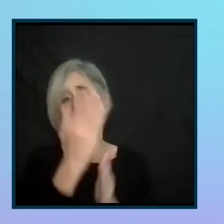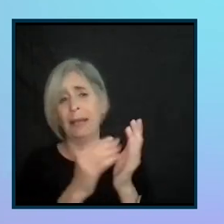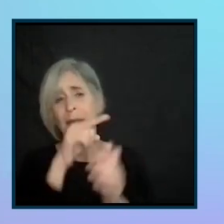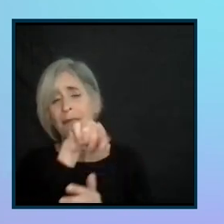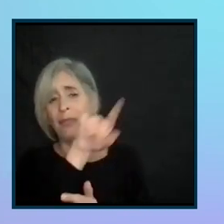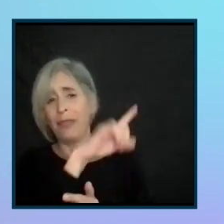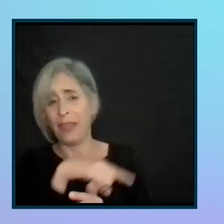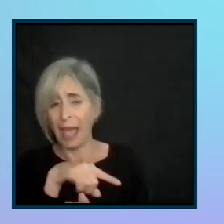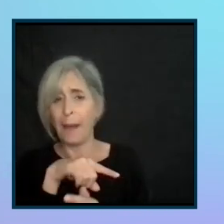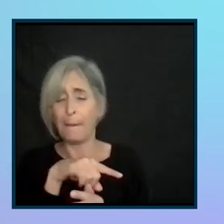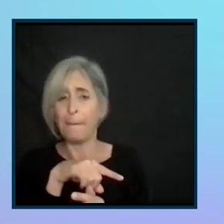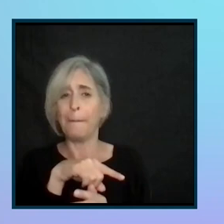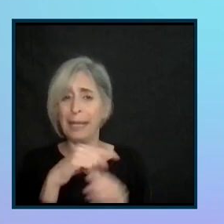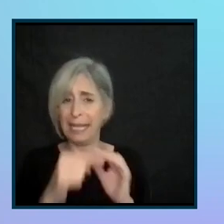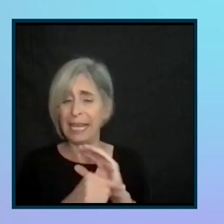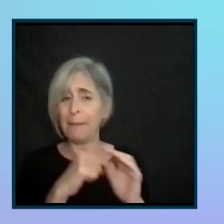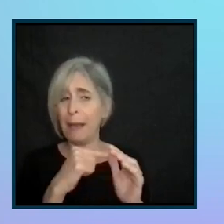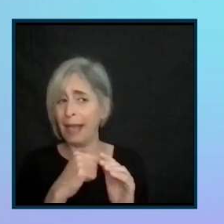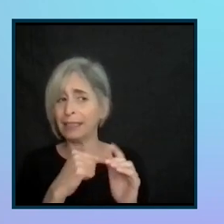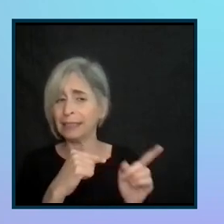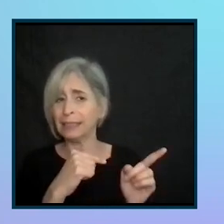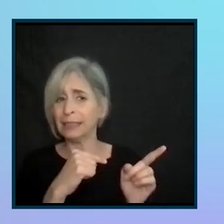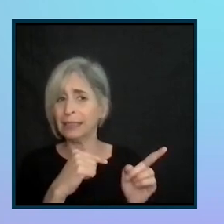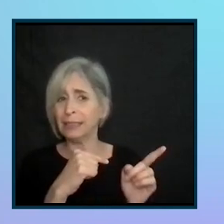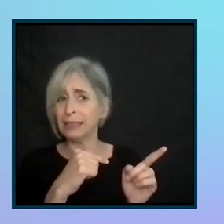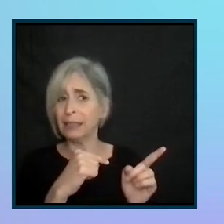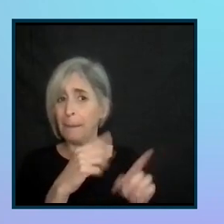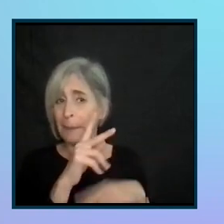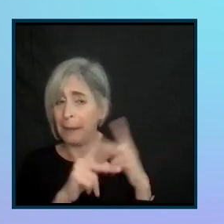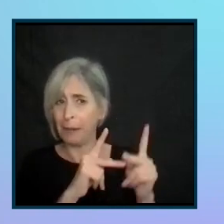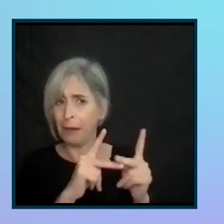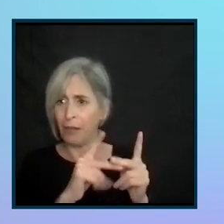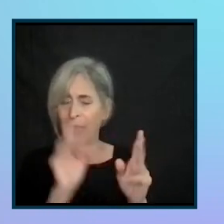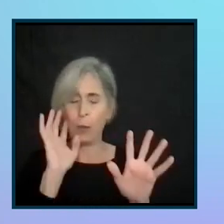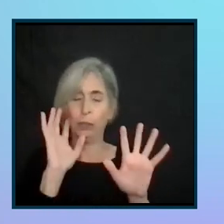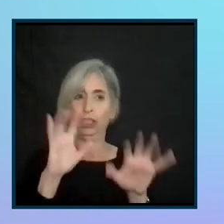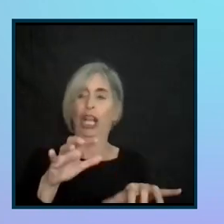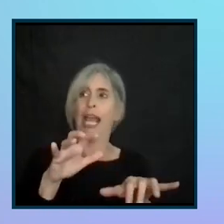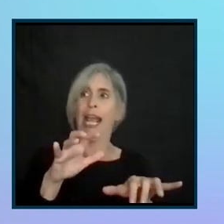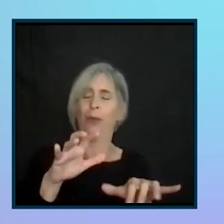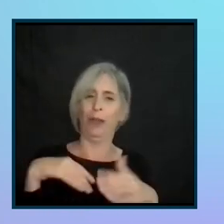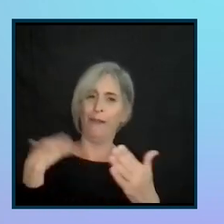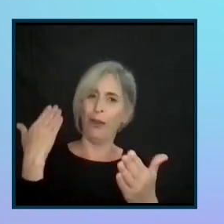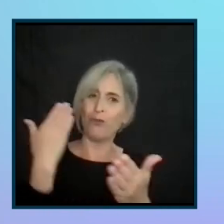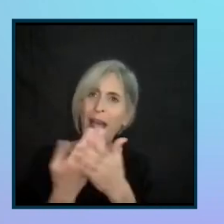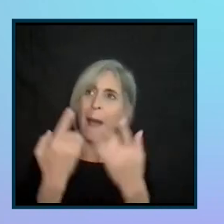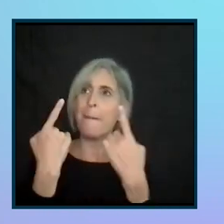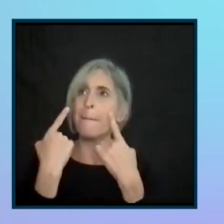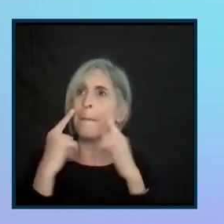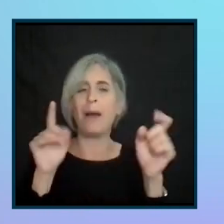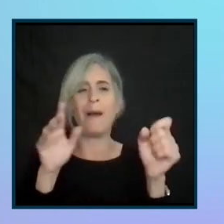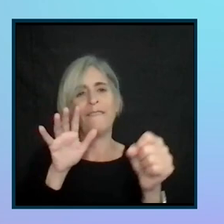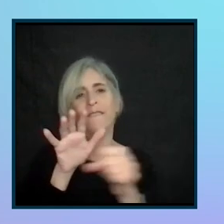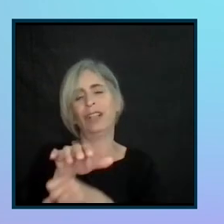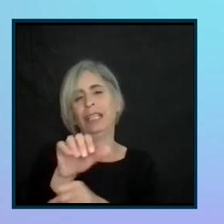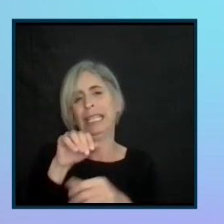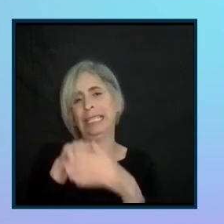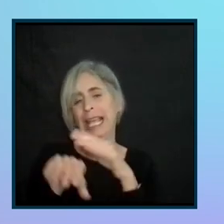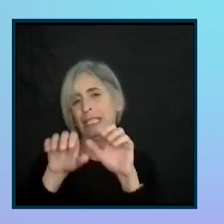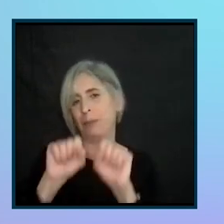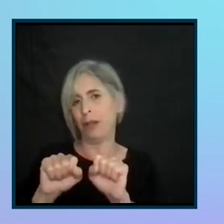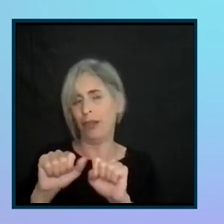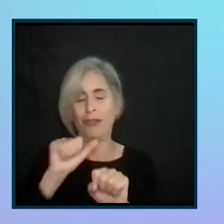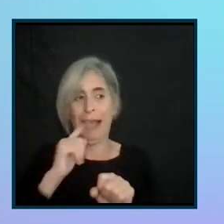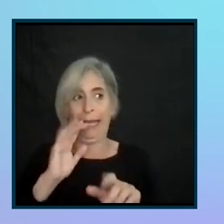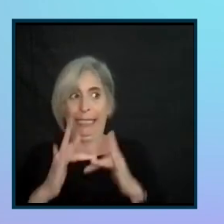that some of those emails hit and they're absolutely floored that we've reached a stage where the app is fully accessible. They're not floored about that